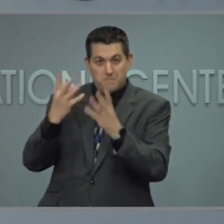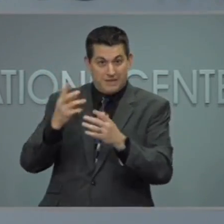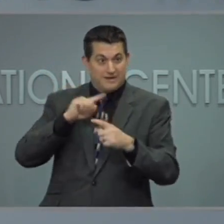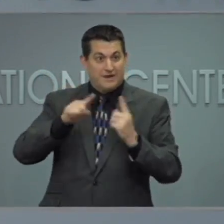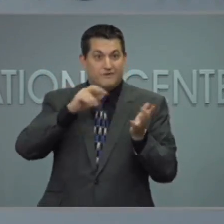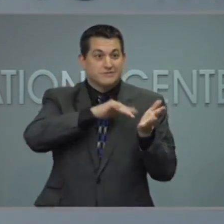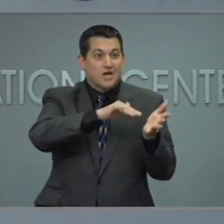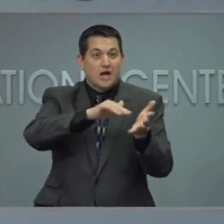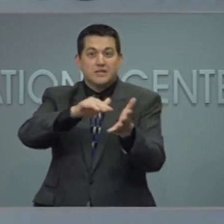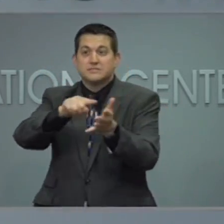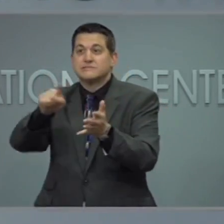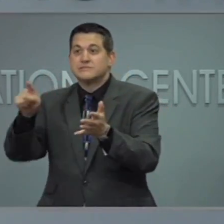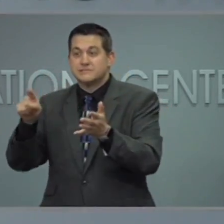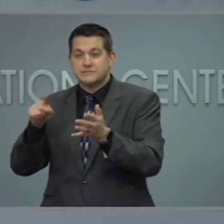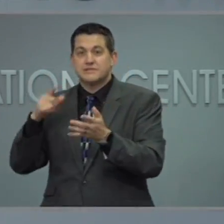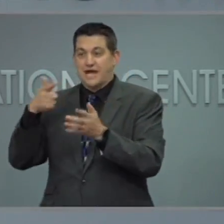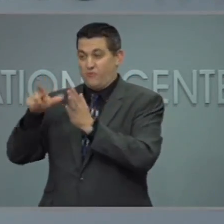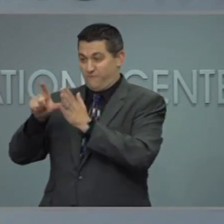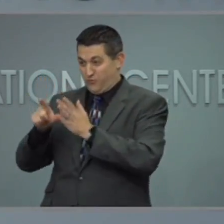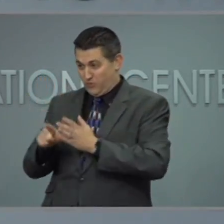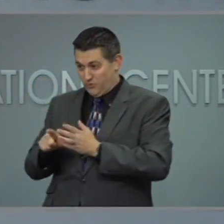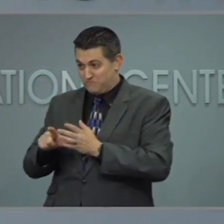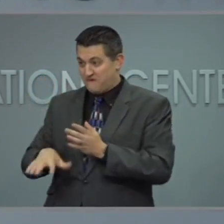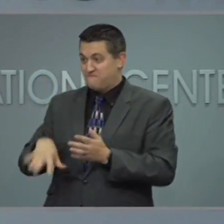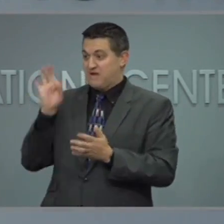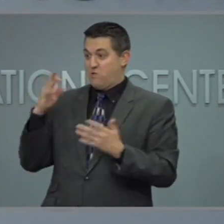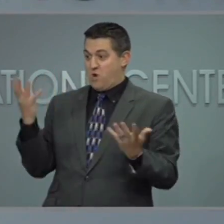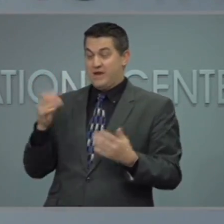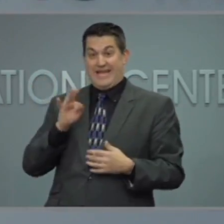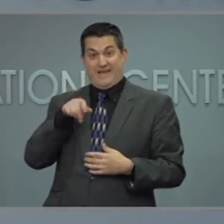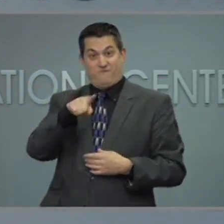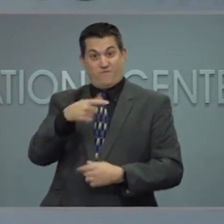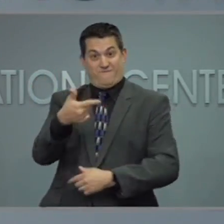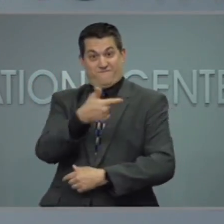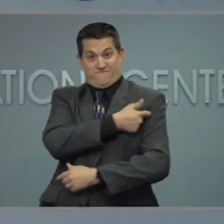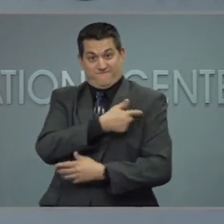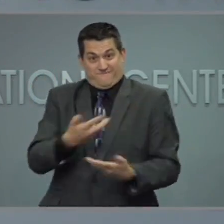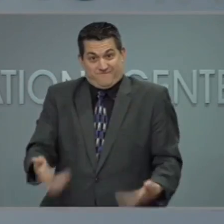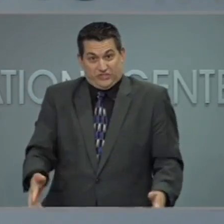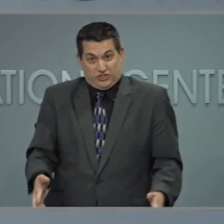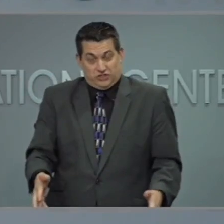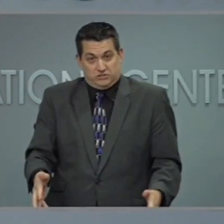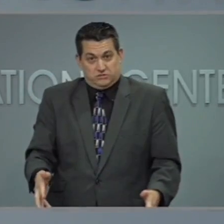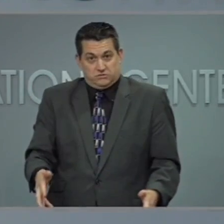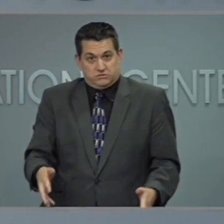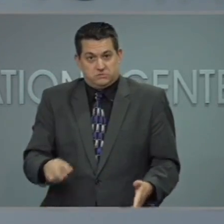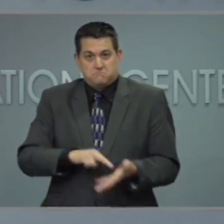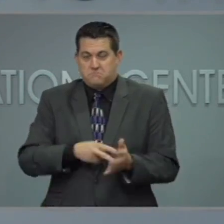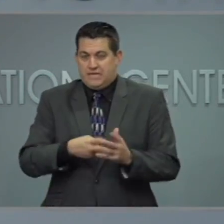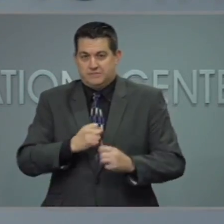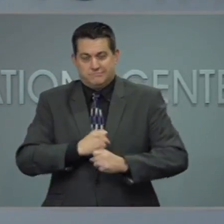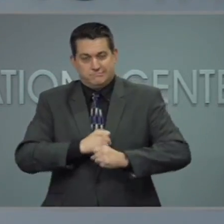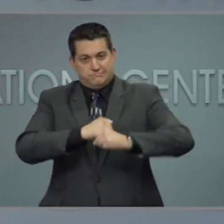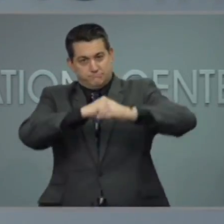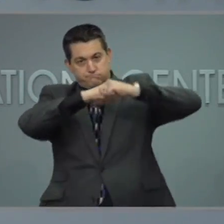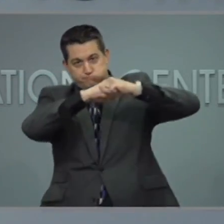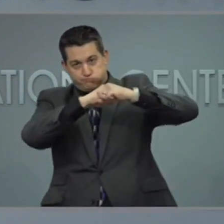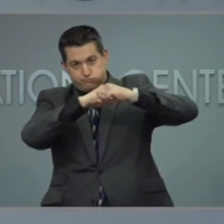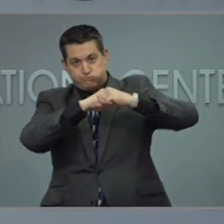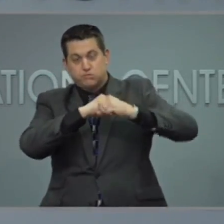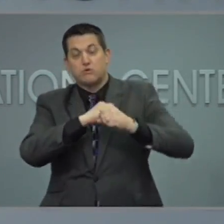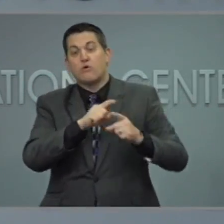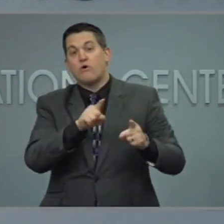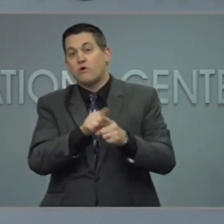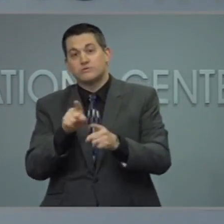And what they showed was that if you get vaccinated, you've got a lot of protection, and you